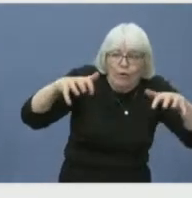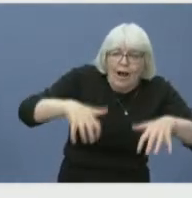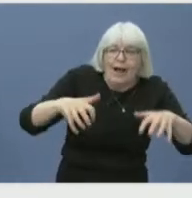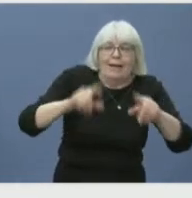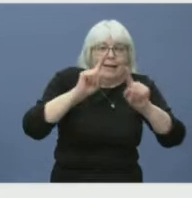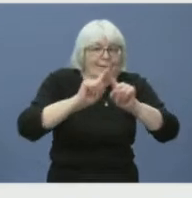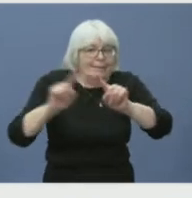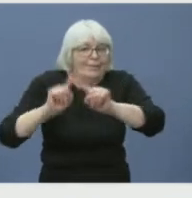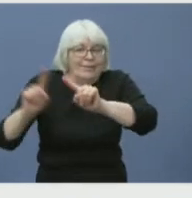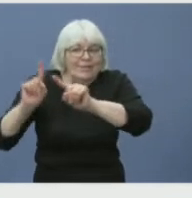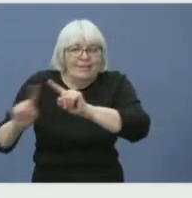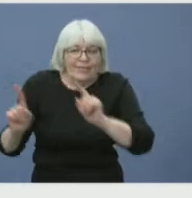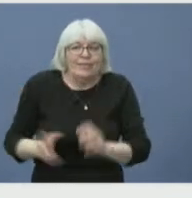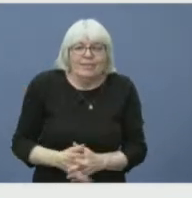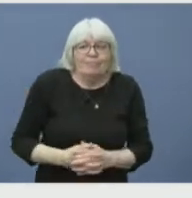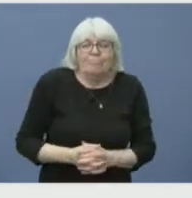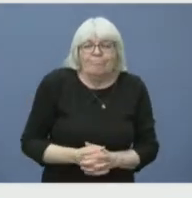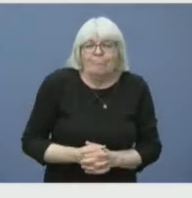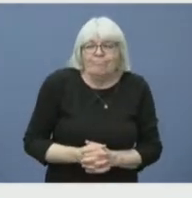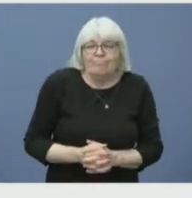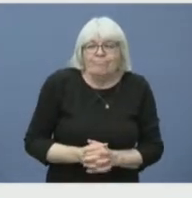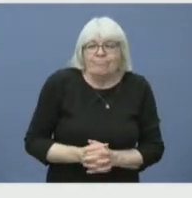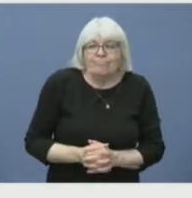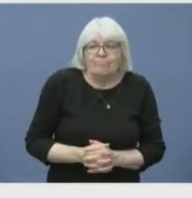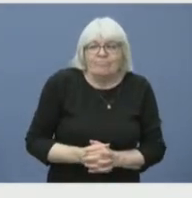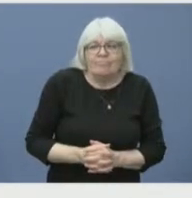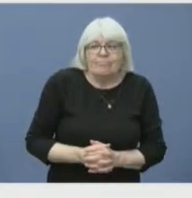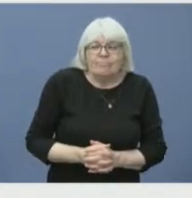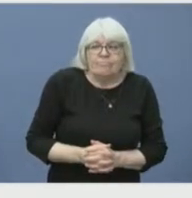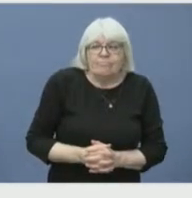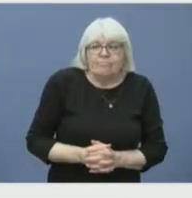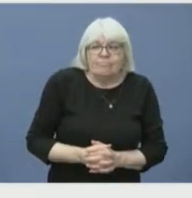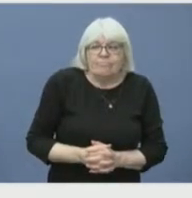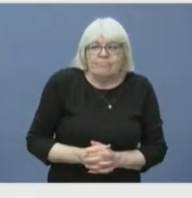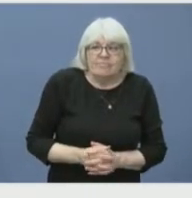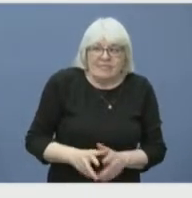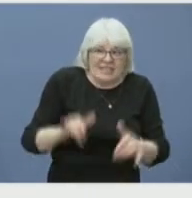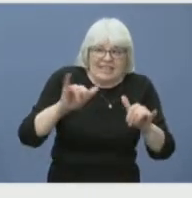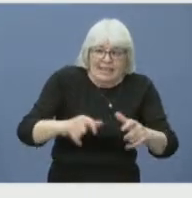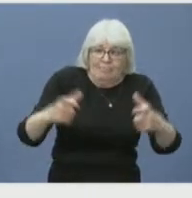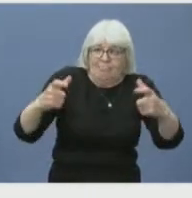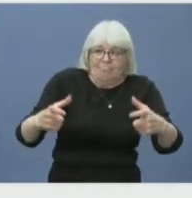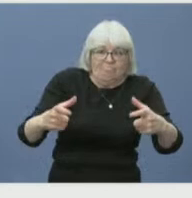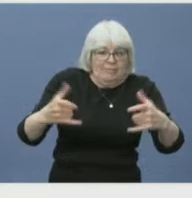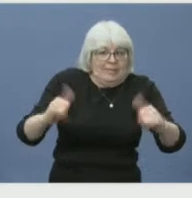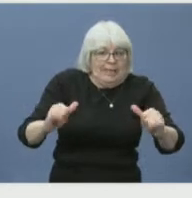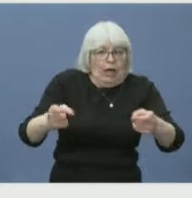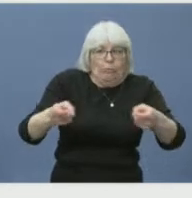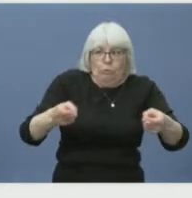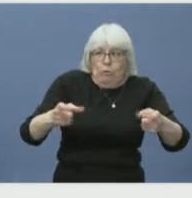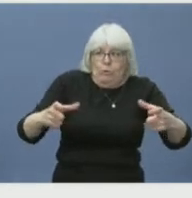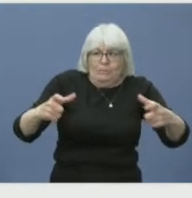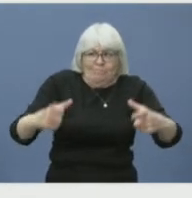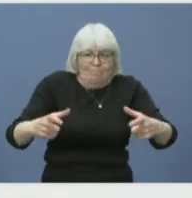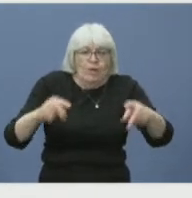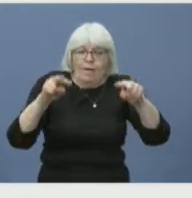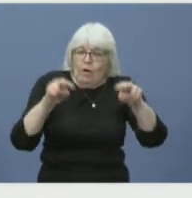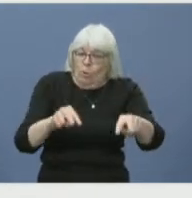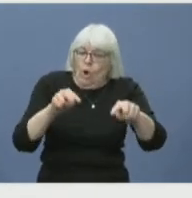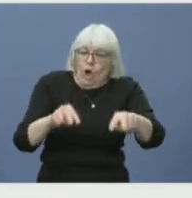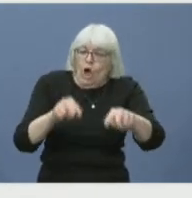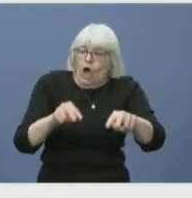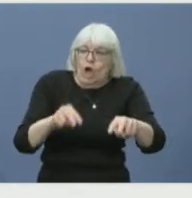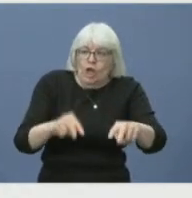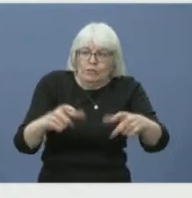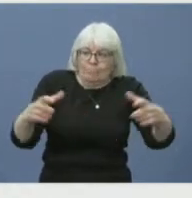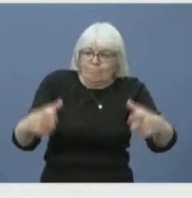we're able to hold it at the size it's at. We will monitor it and we will continue to work the ground